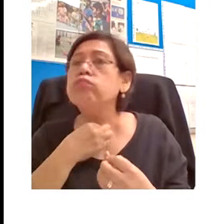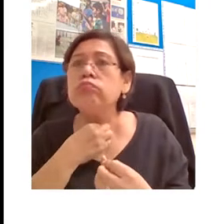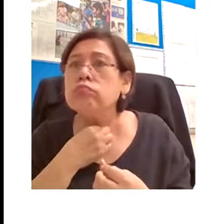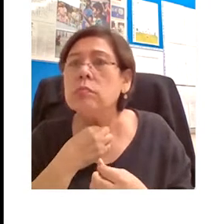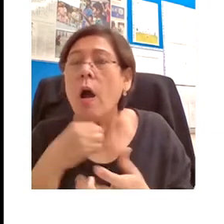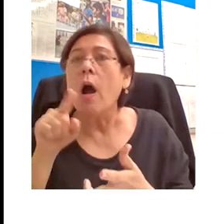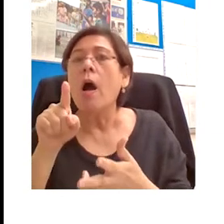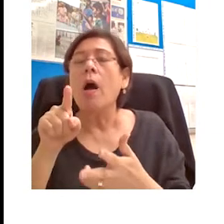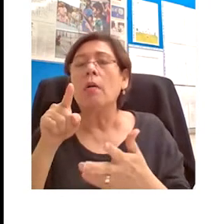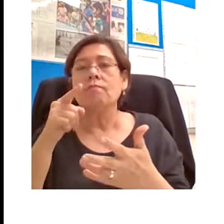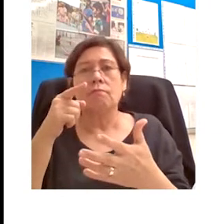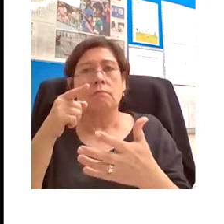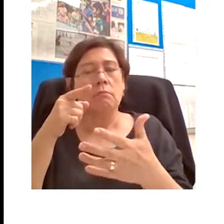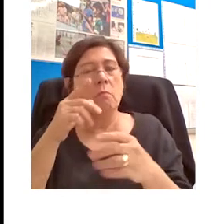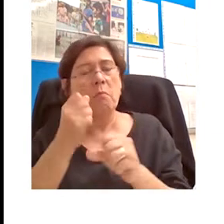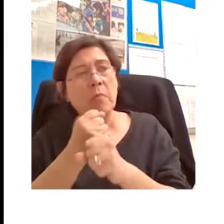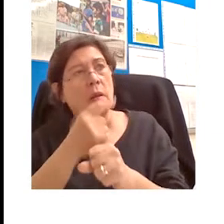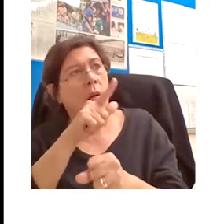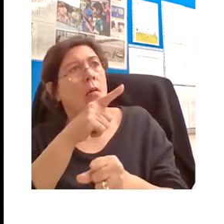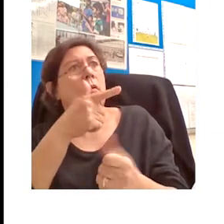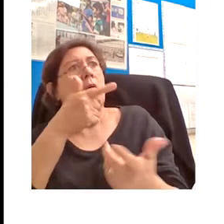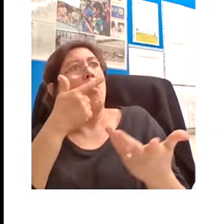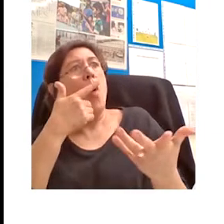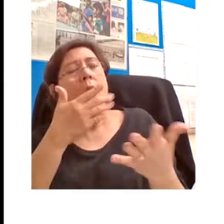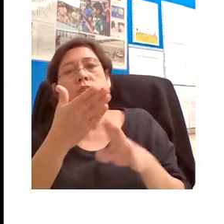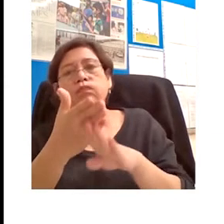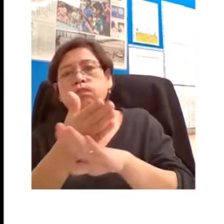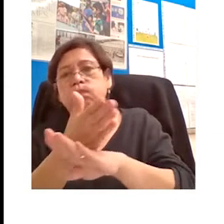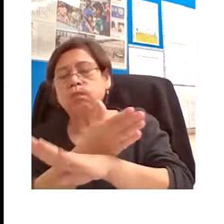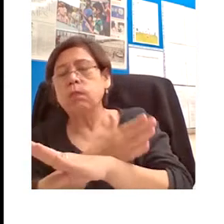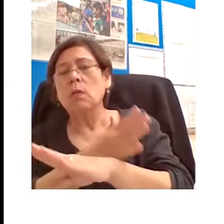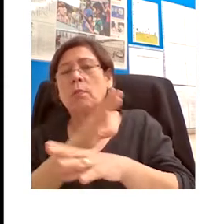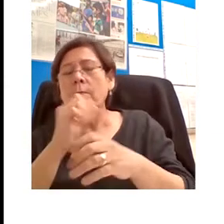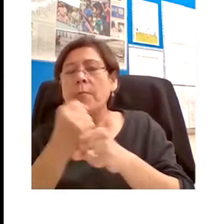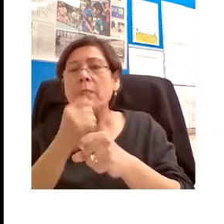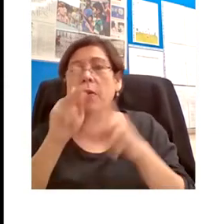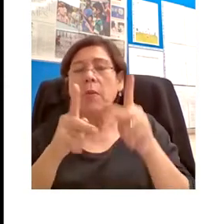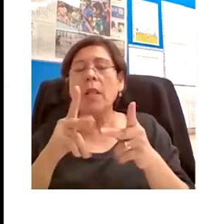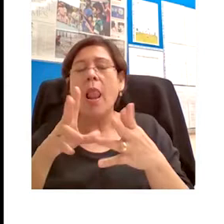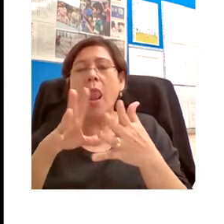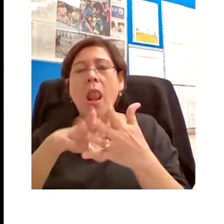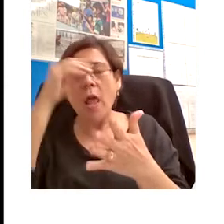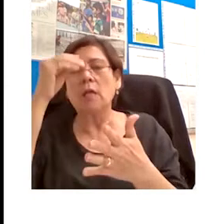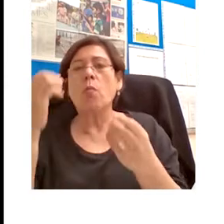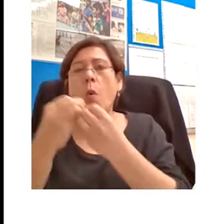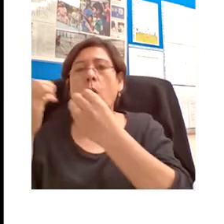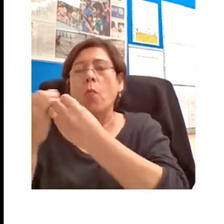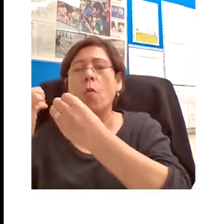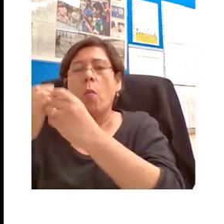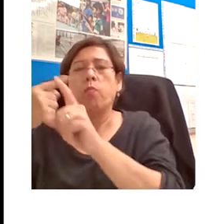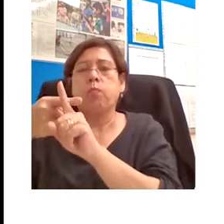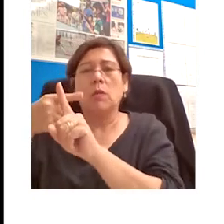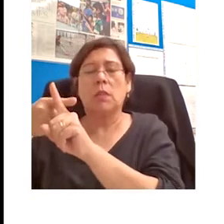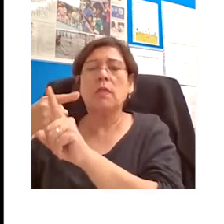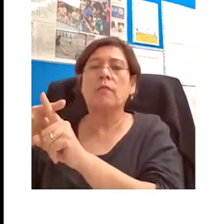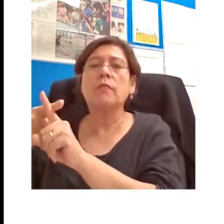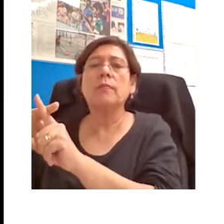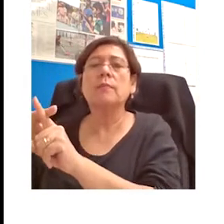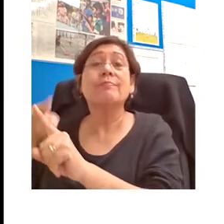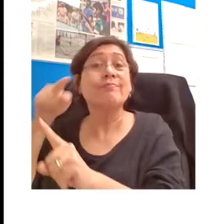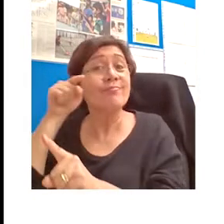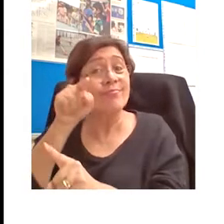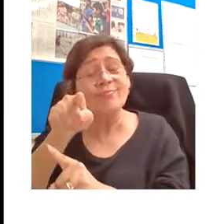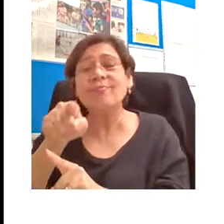a vice into a virtue, something which stimulated new kinds of learning going forward. And that's exactly the kind of